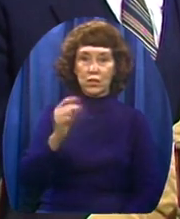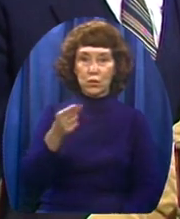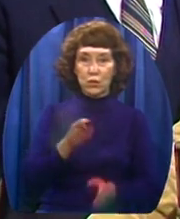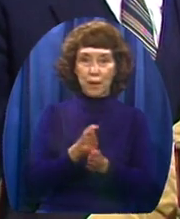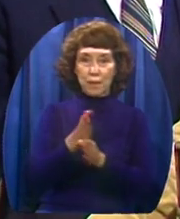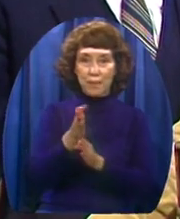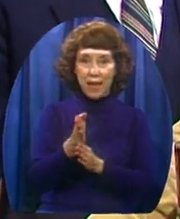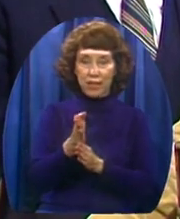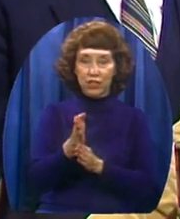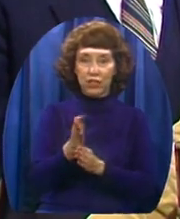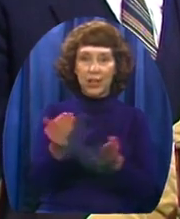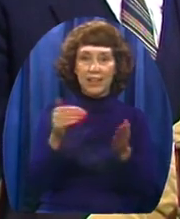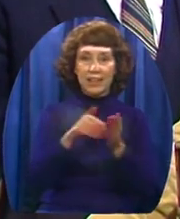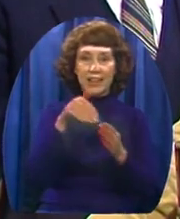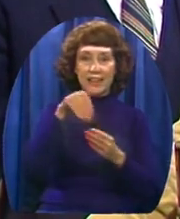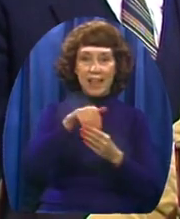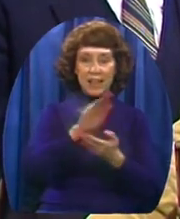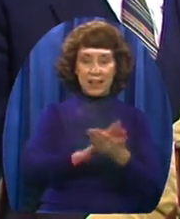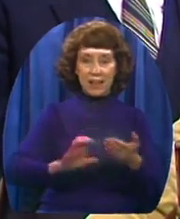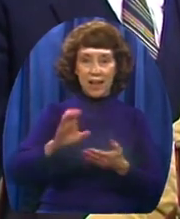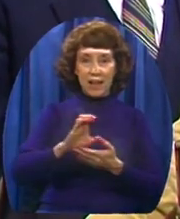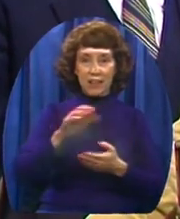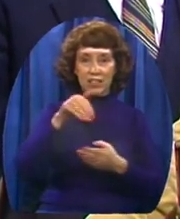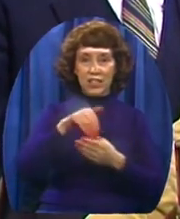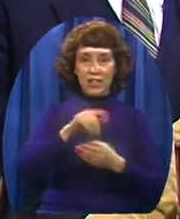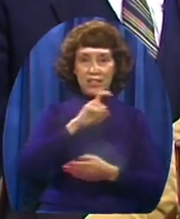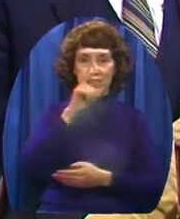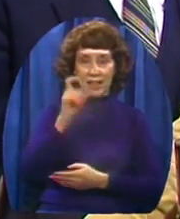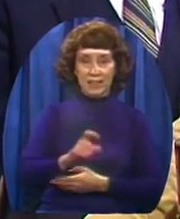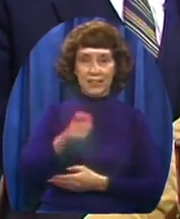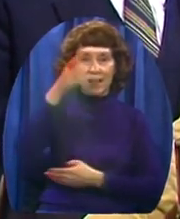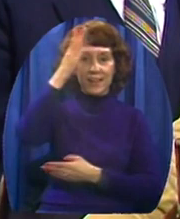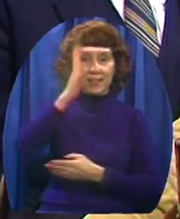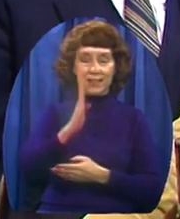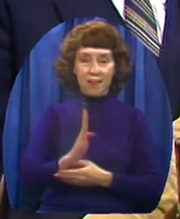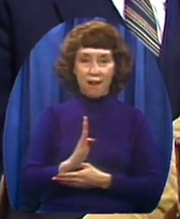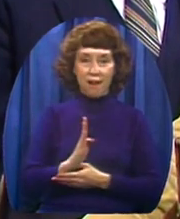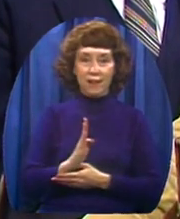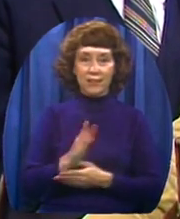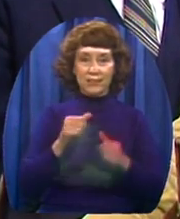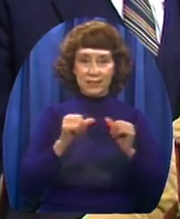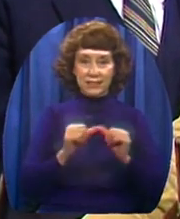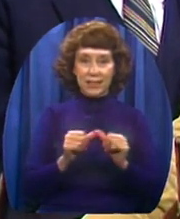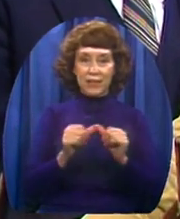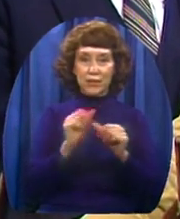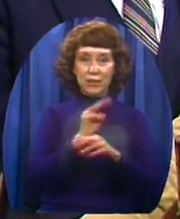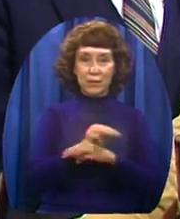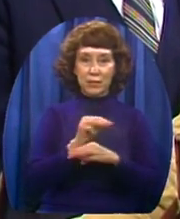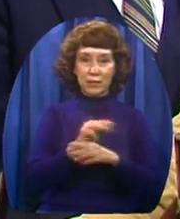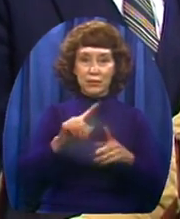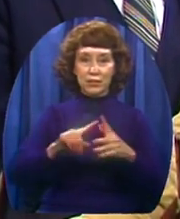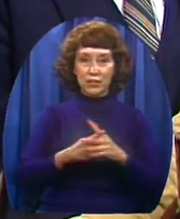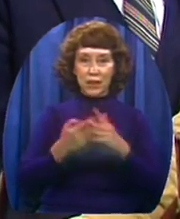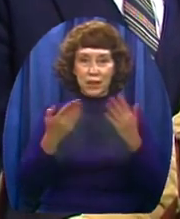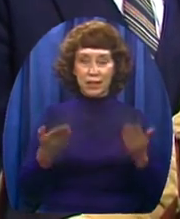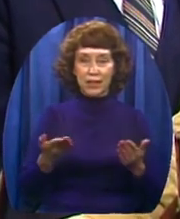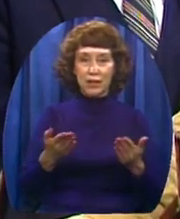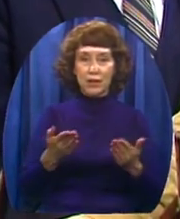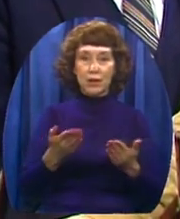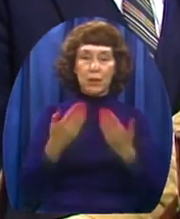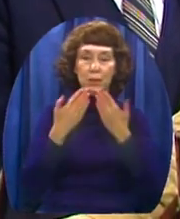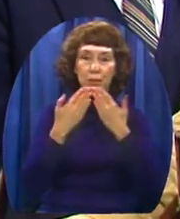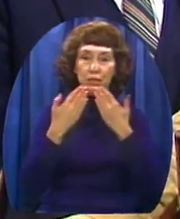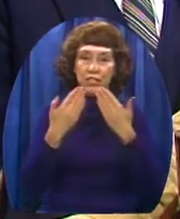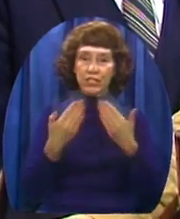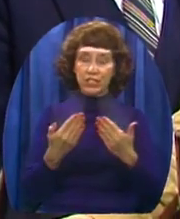And so God is expanding the ministry that was started here. And we appreciate the friendship and the prayers of so many friends here and